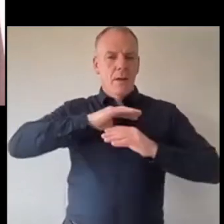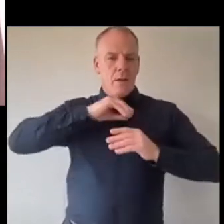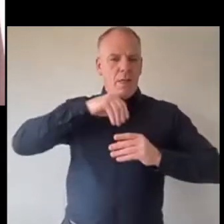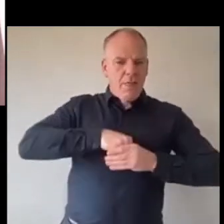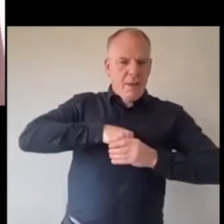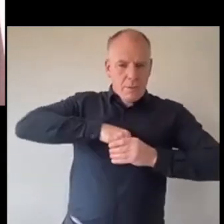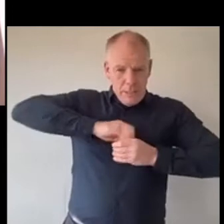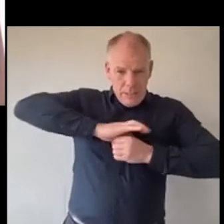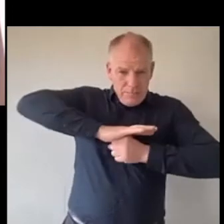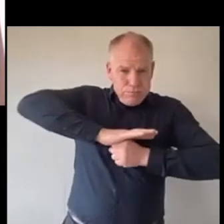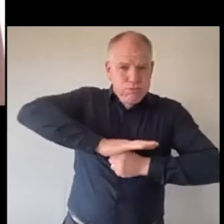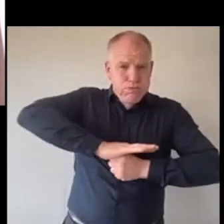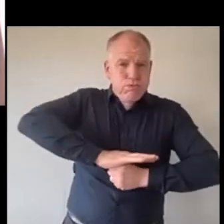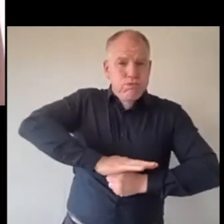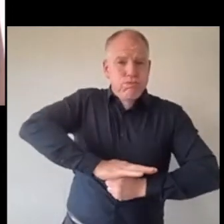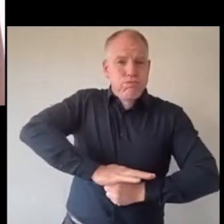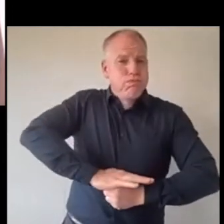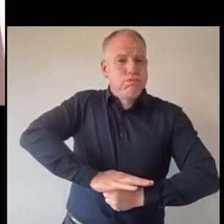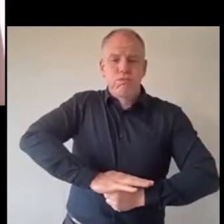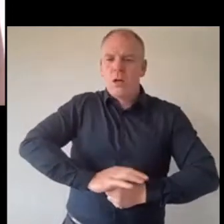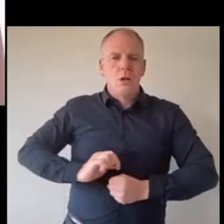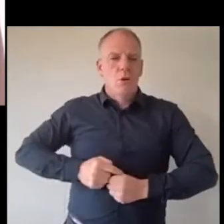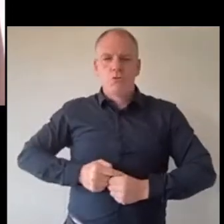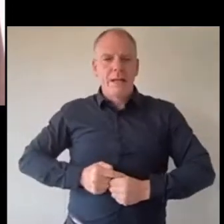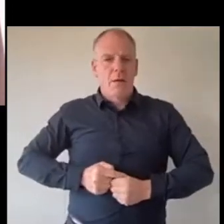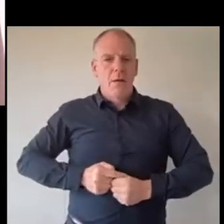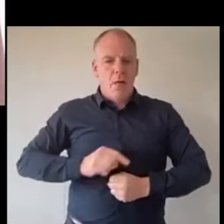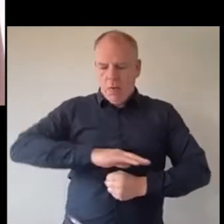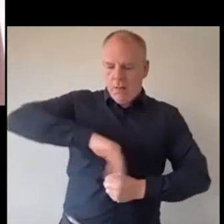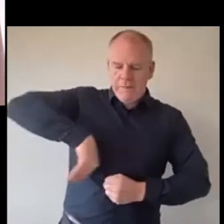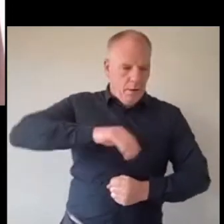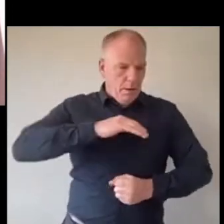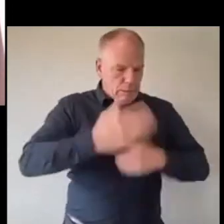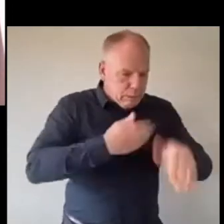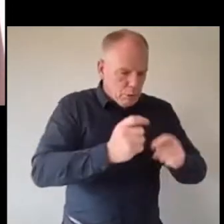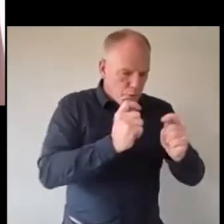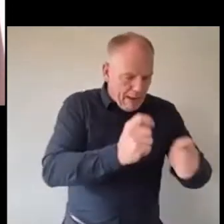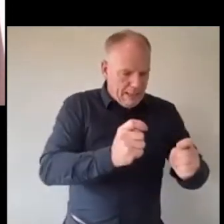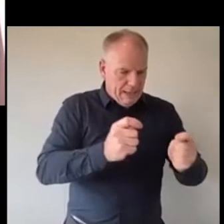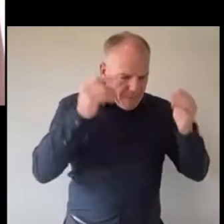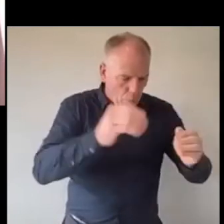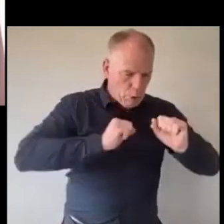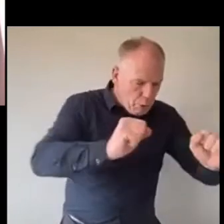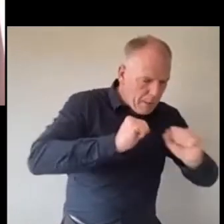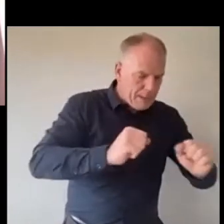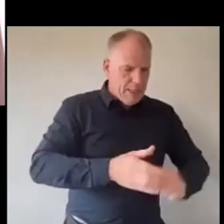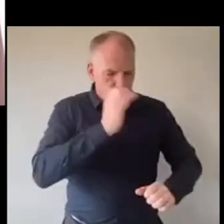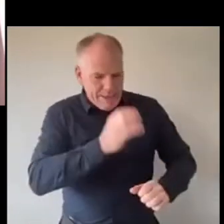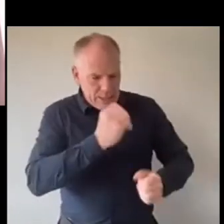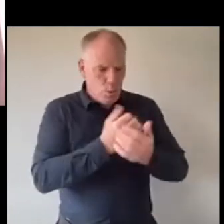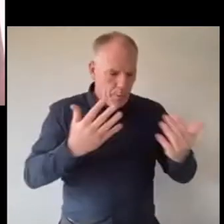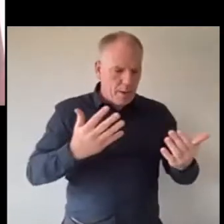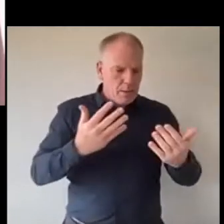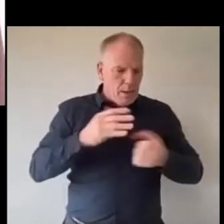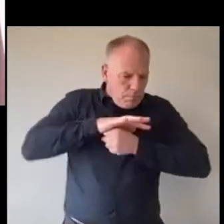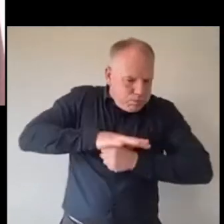push it inwards don't try to out gym it don't try to out train it don't try to out drink it you can't you